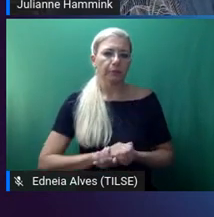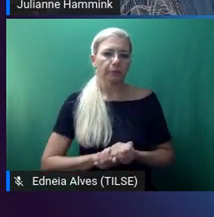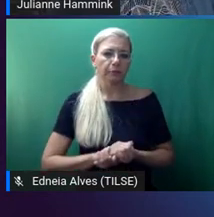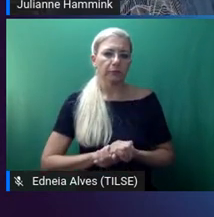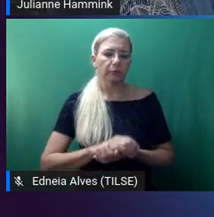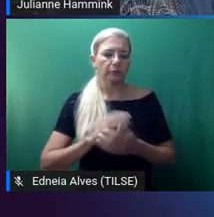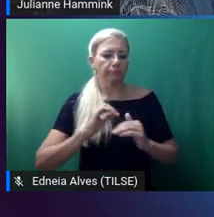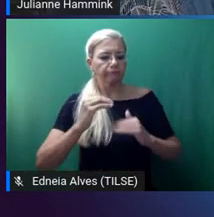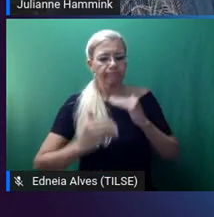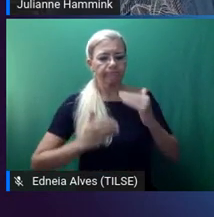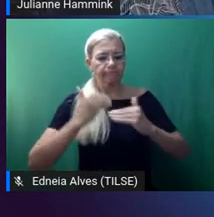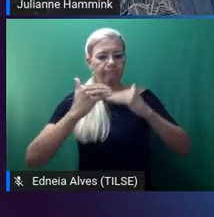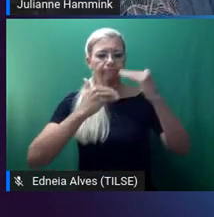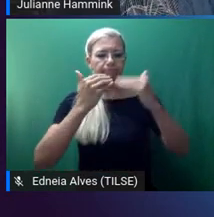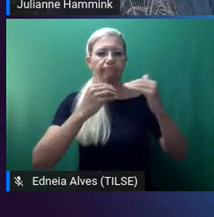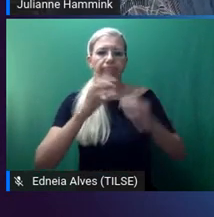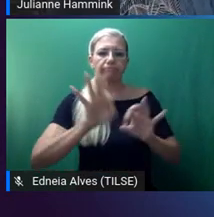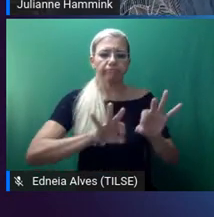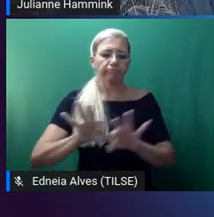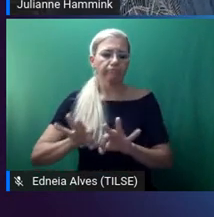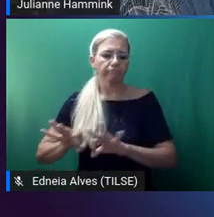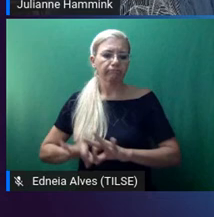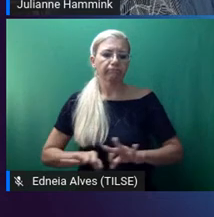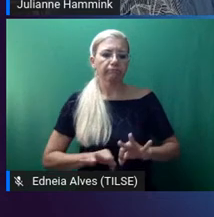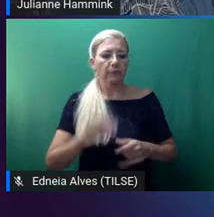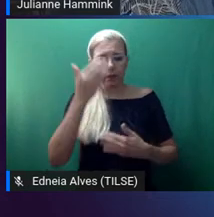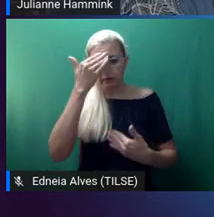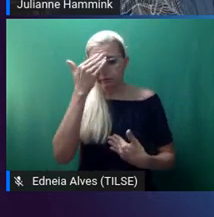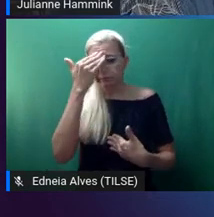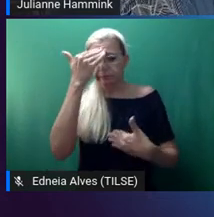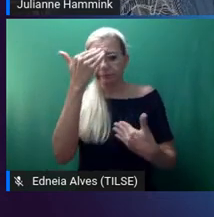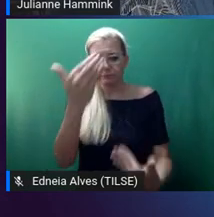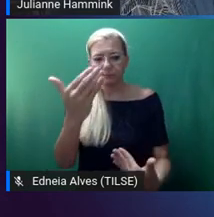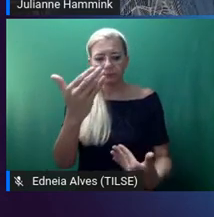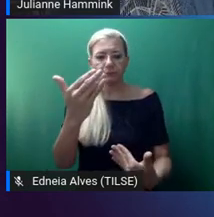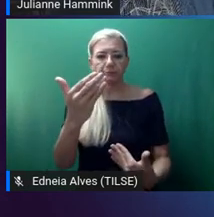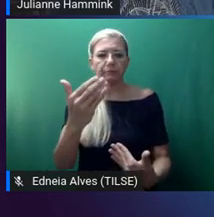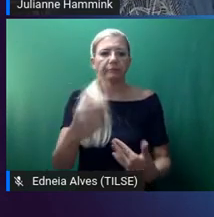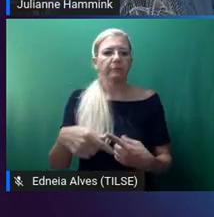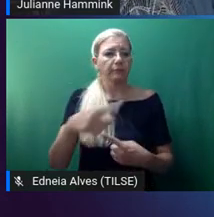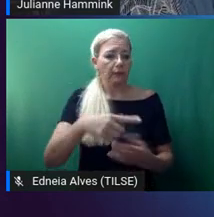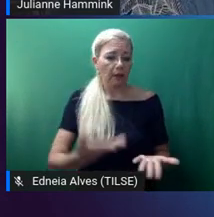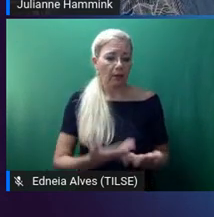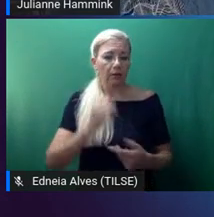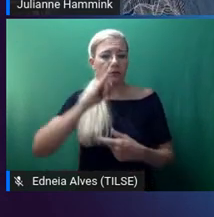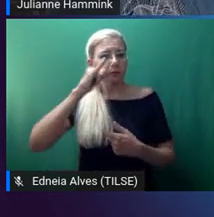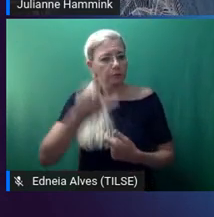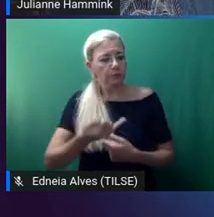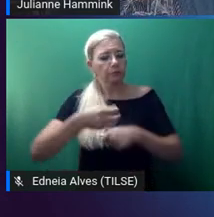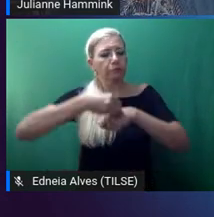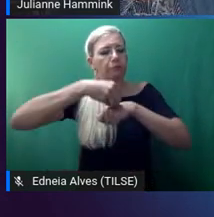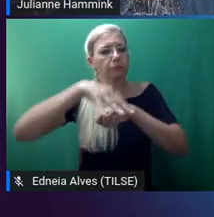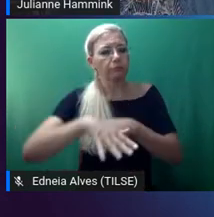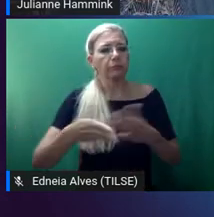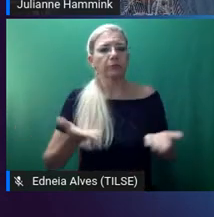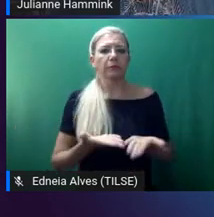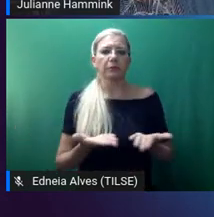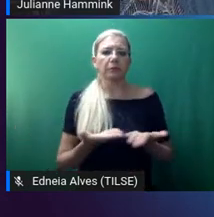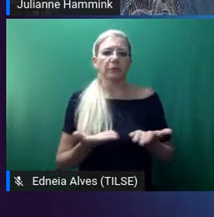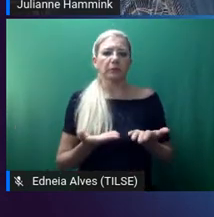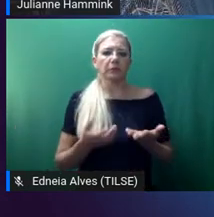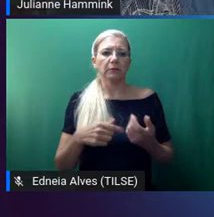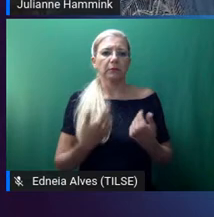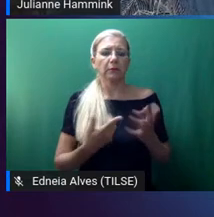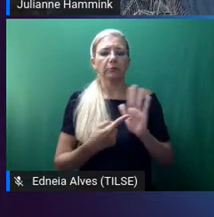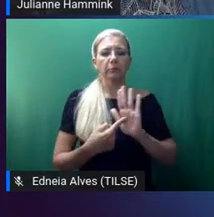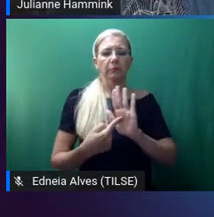design. So, thank you very much for this opportunity to talk with you today and now we can take a look at all